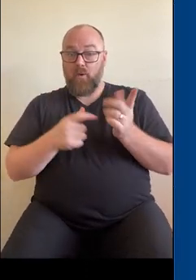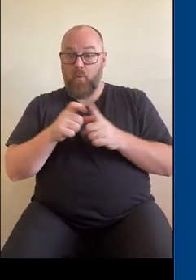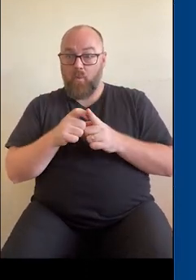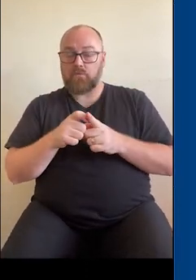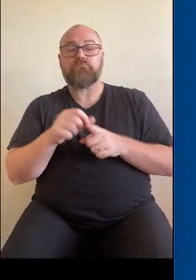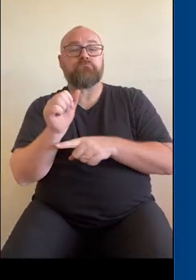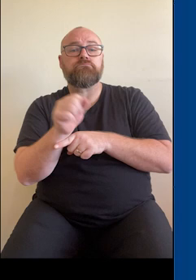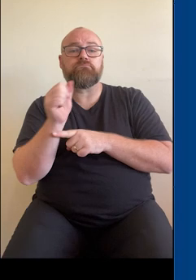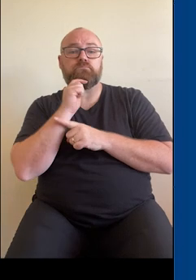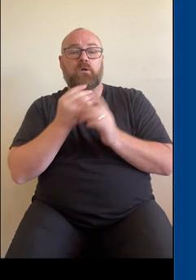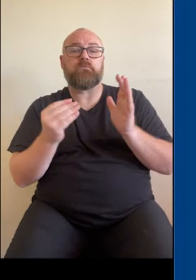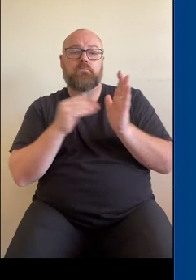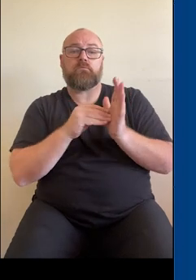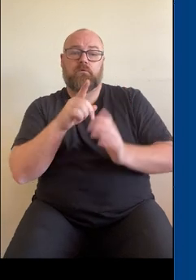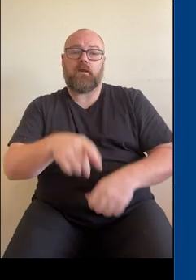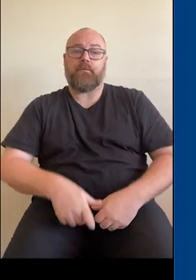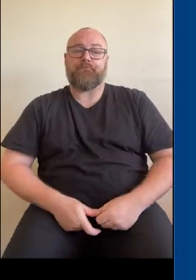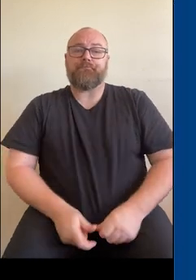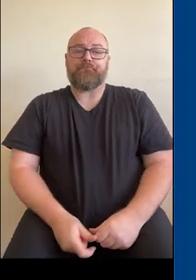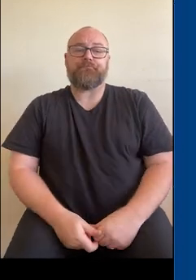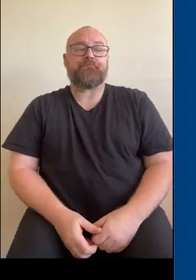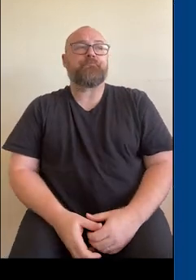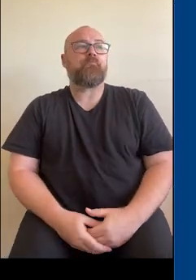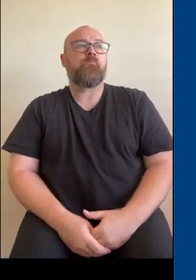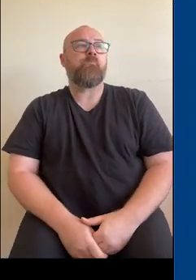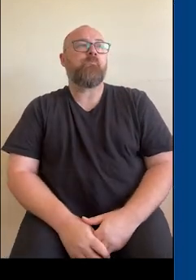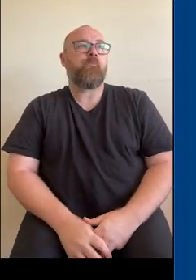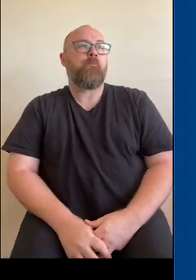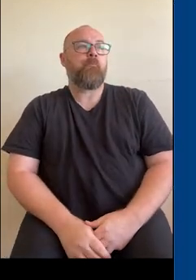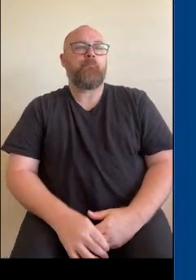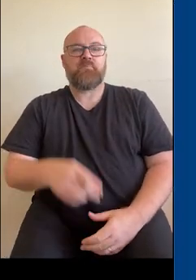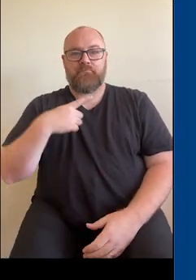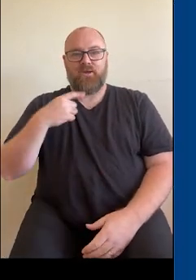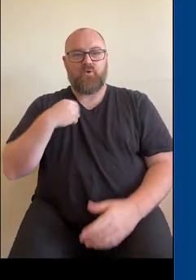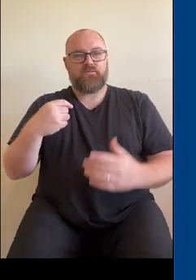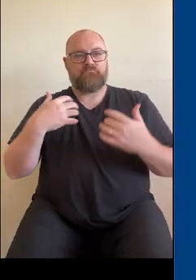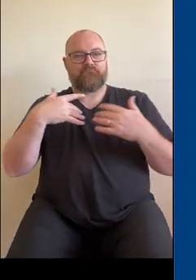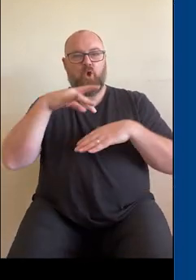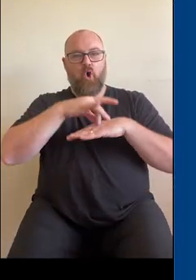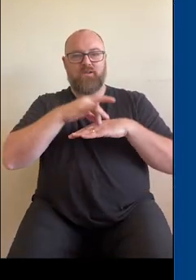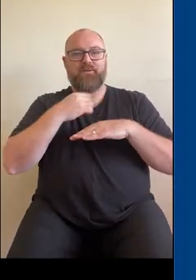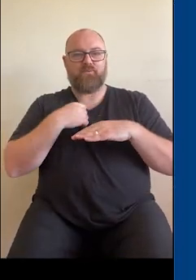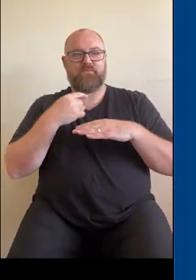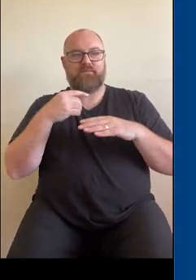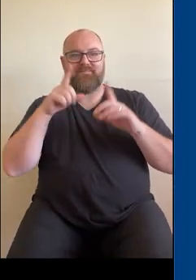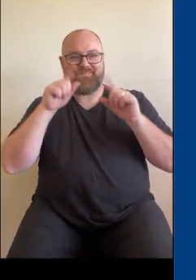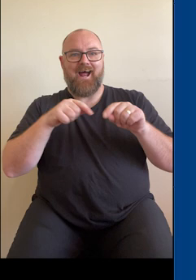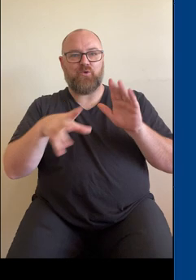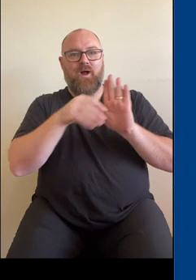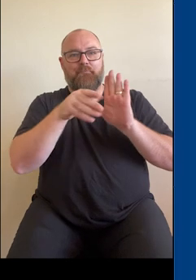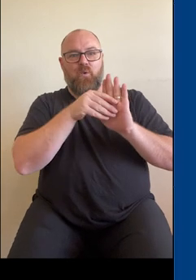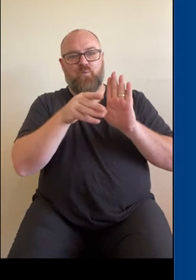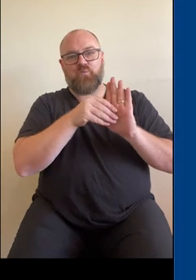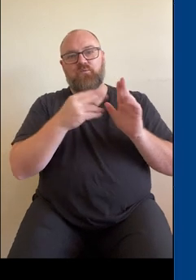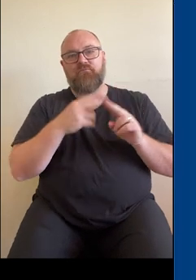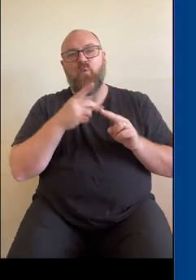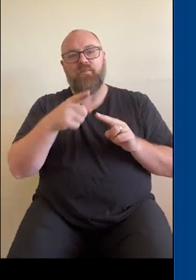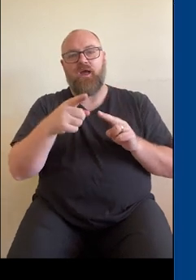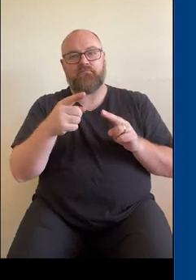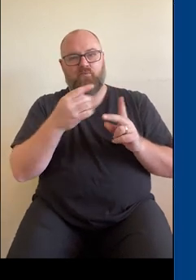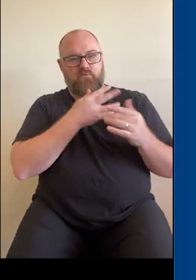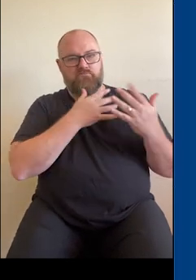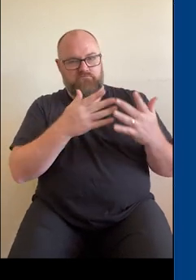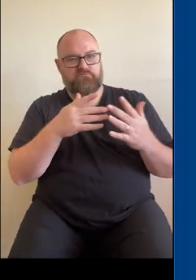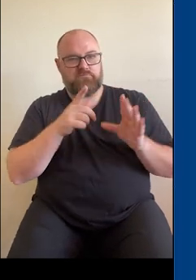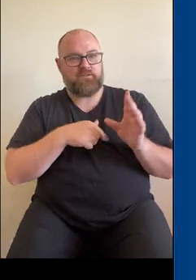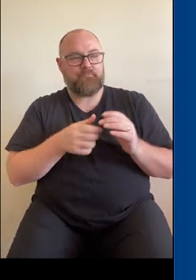hospitalisation will probably be in your my health record because the hospitals have been connected and uploading those discharge summaries for some time.